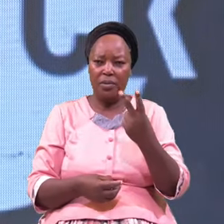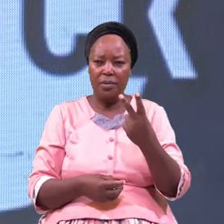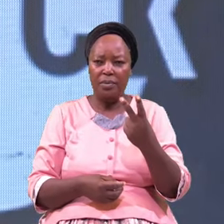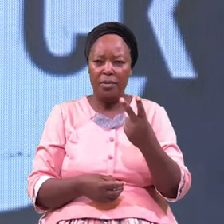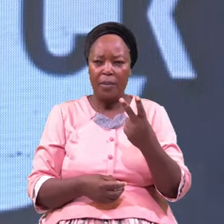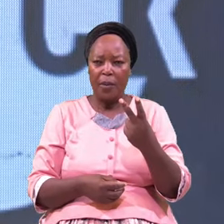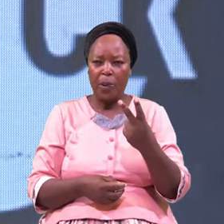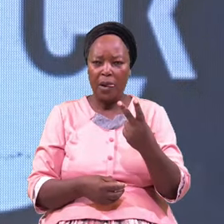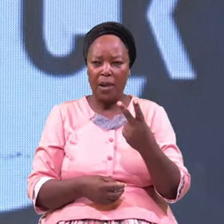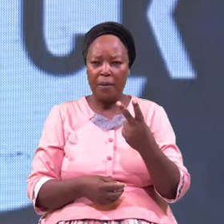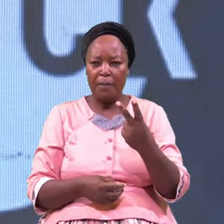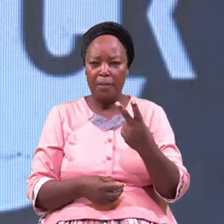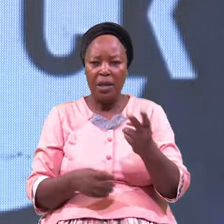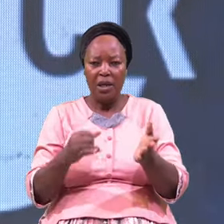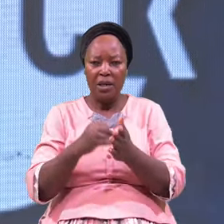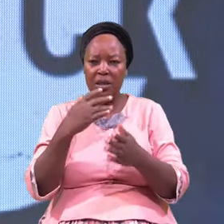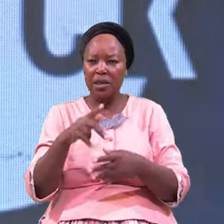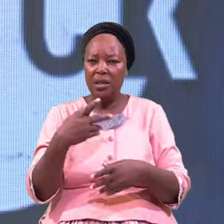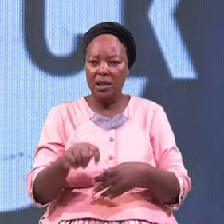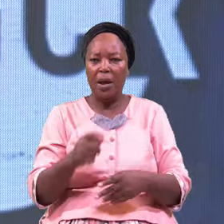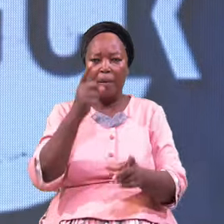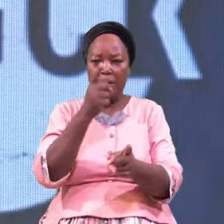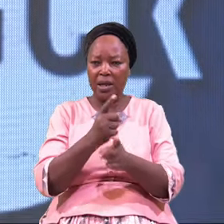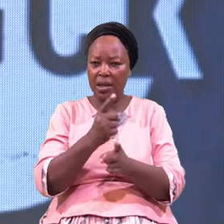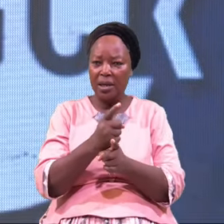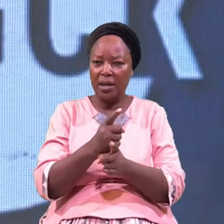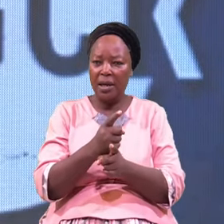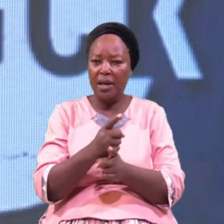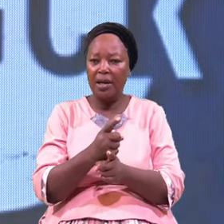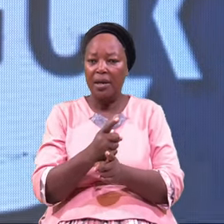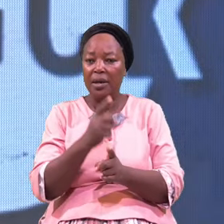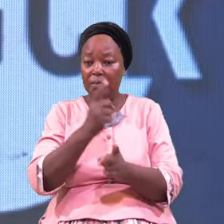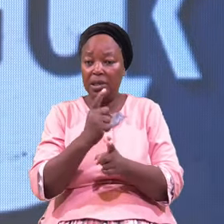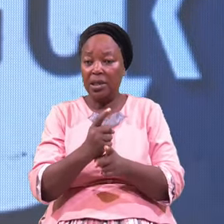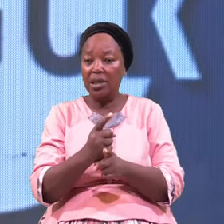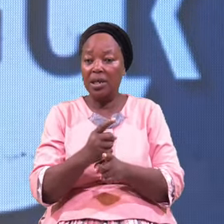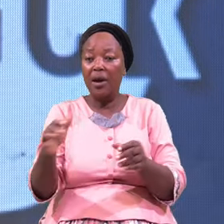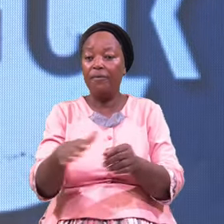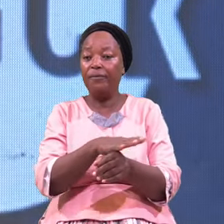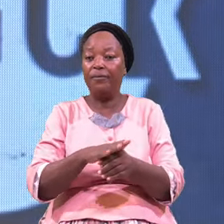It's a practical In death Repentance For true Transformation